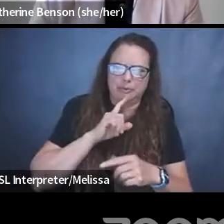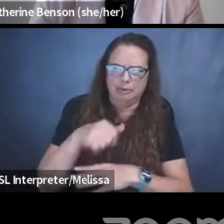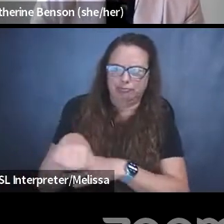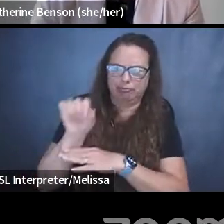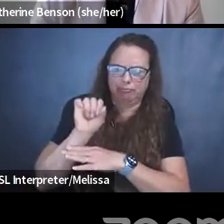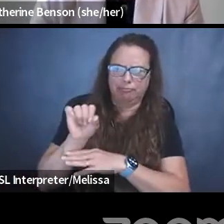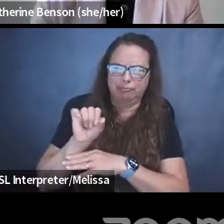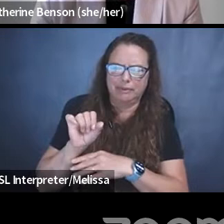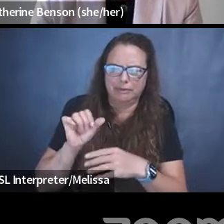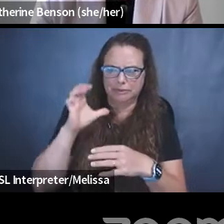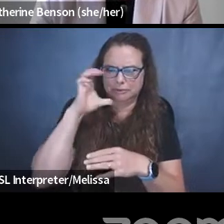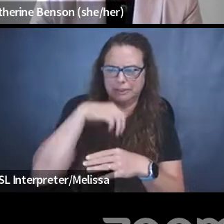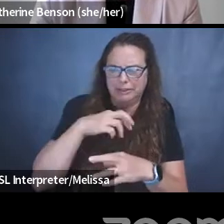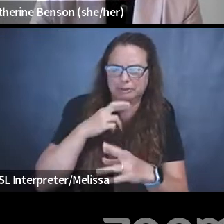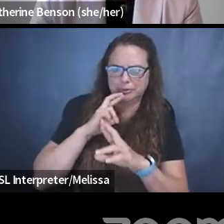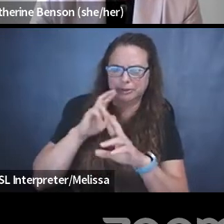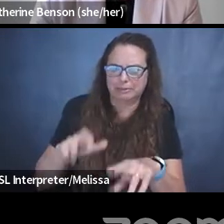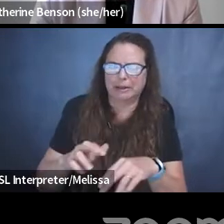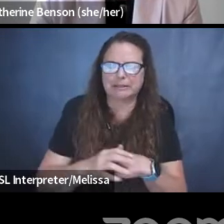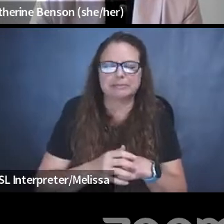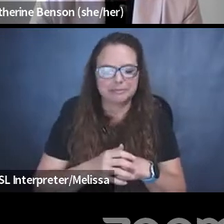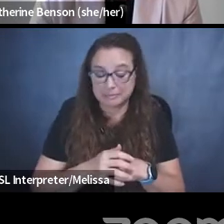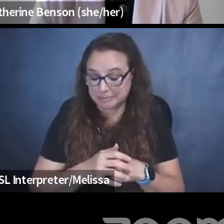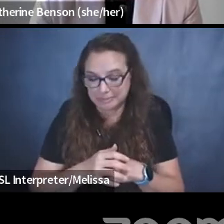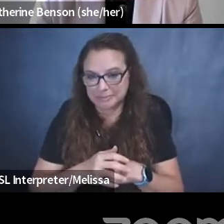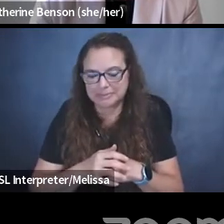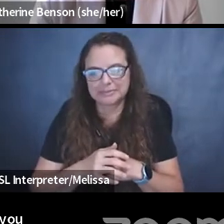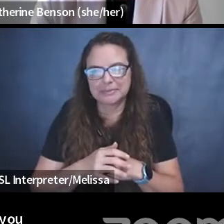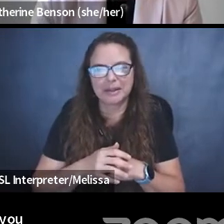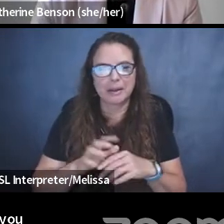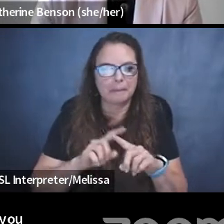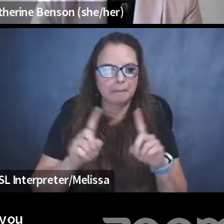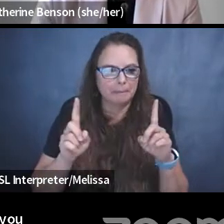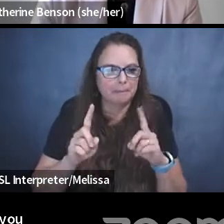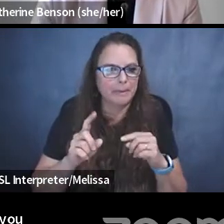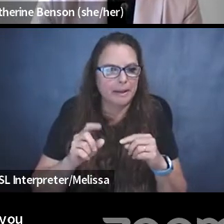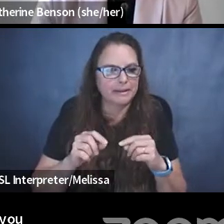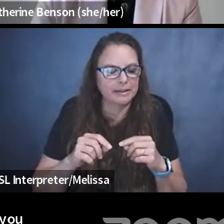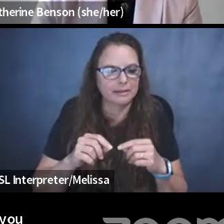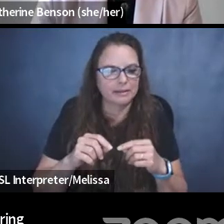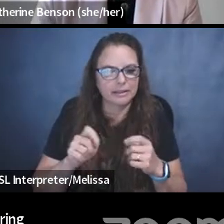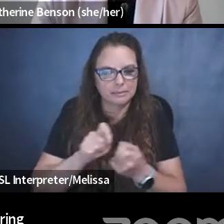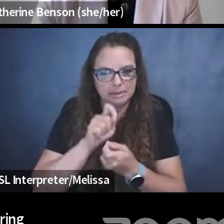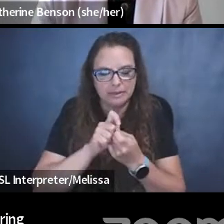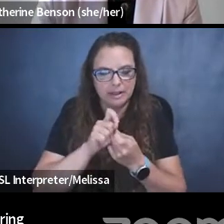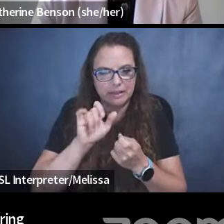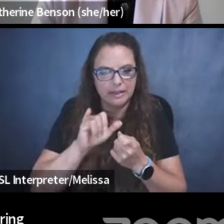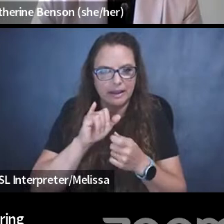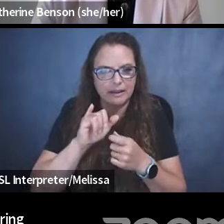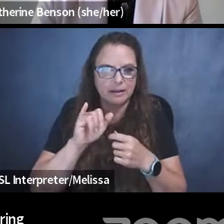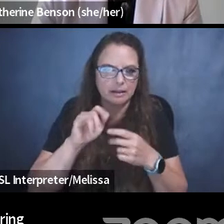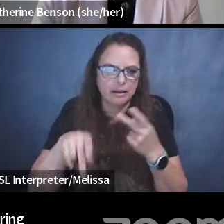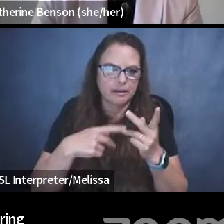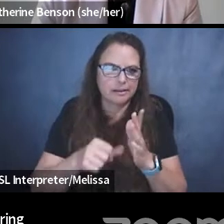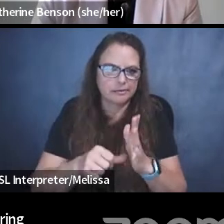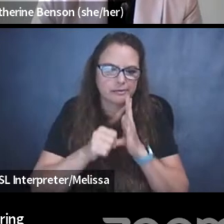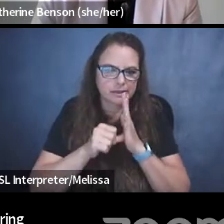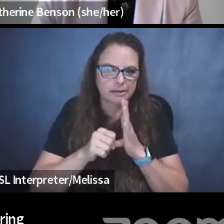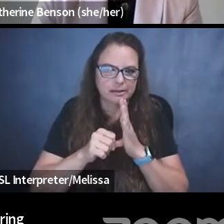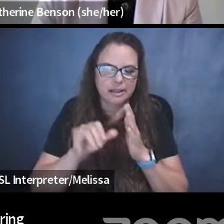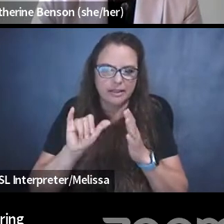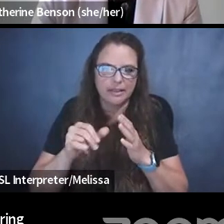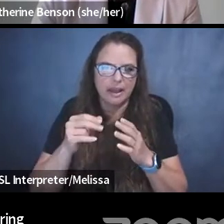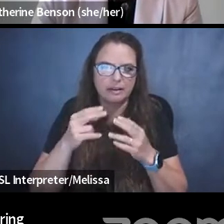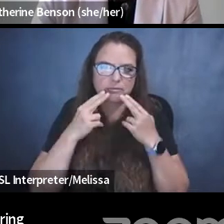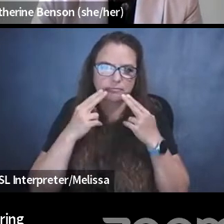don't know, it was, it was strange, but in particular, this kind of highlights the vulnerable situation that